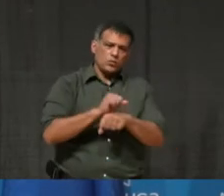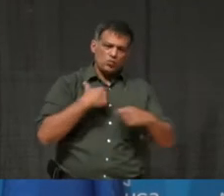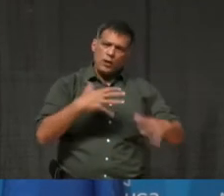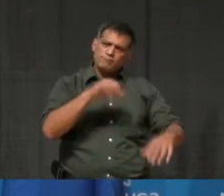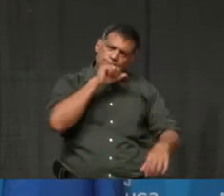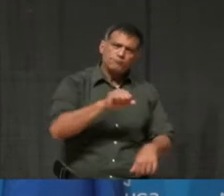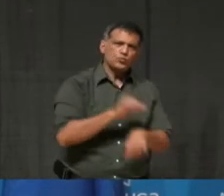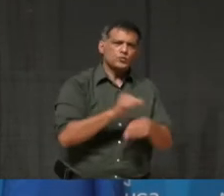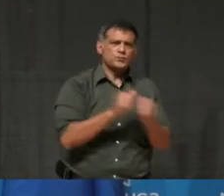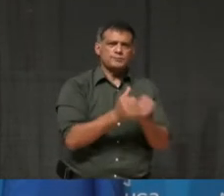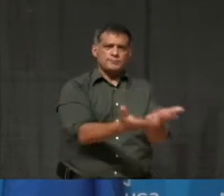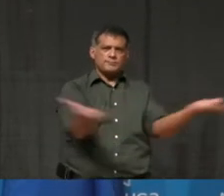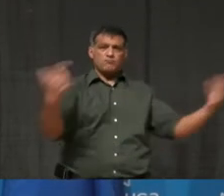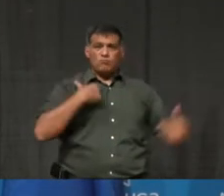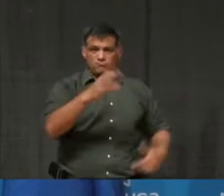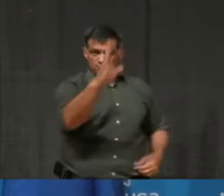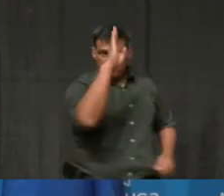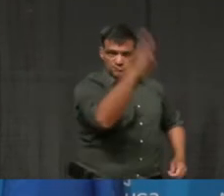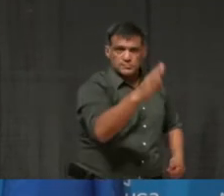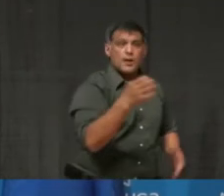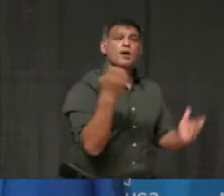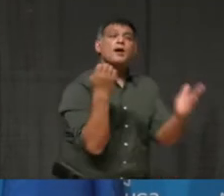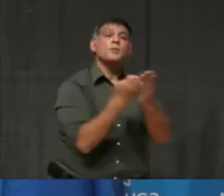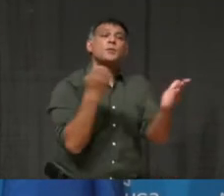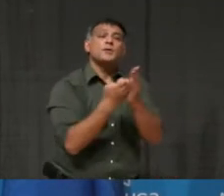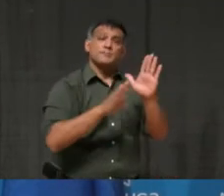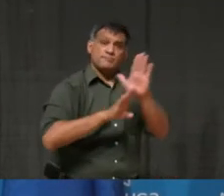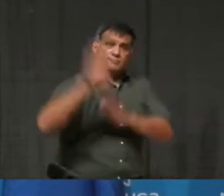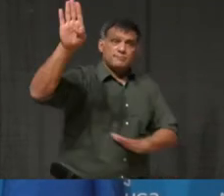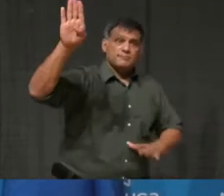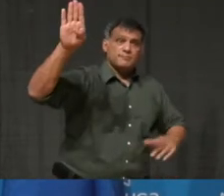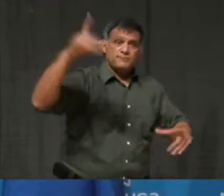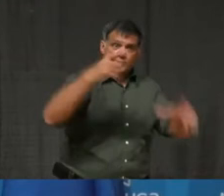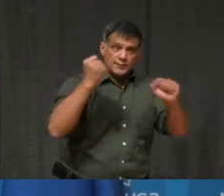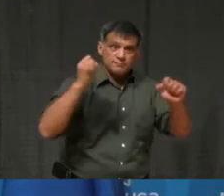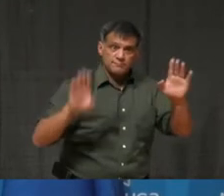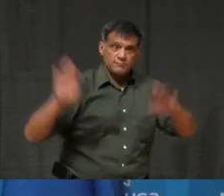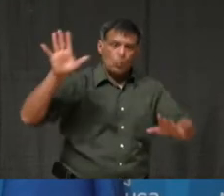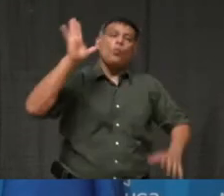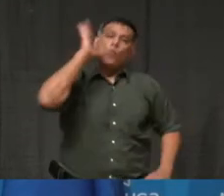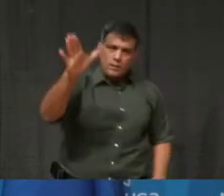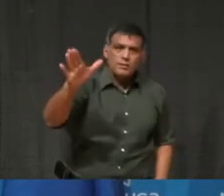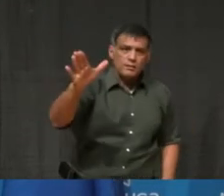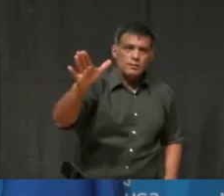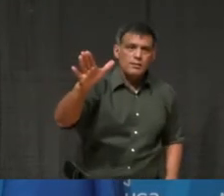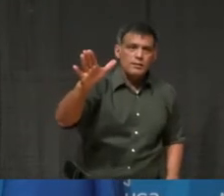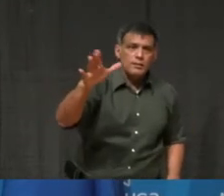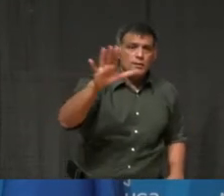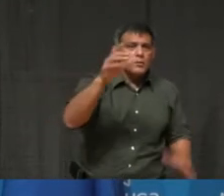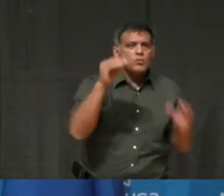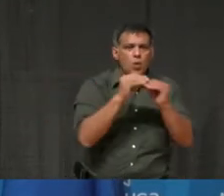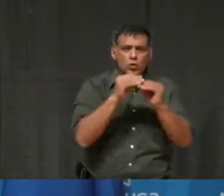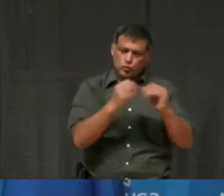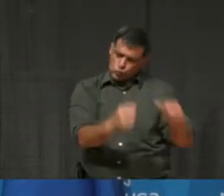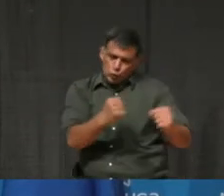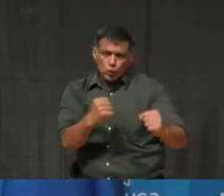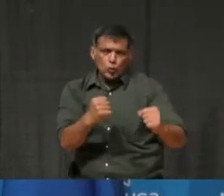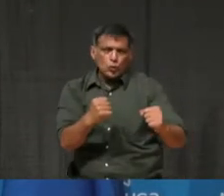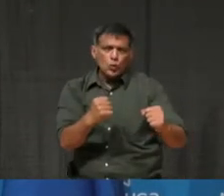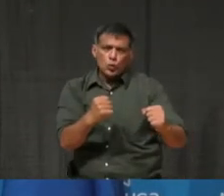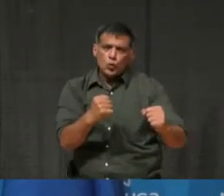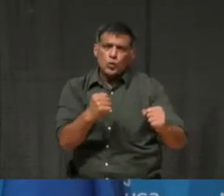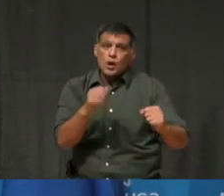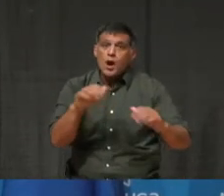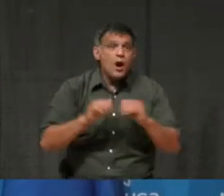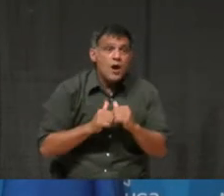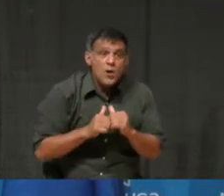that the economic recovery will be quicker and faster. And more robust if you invest in our small business now